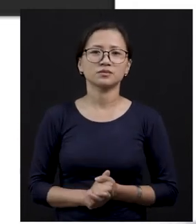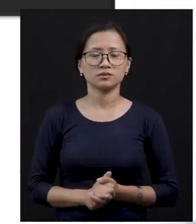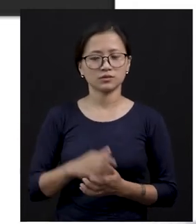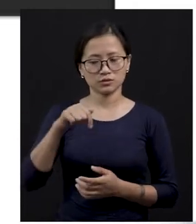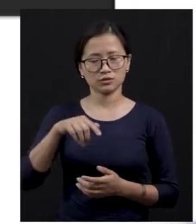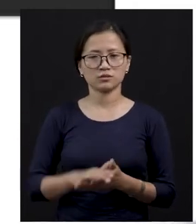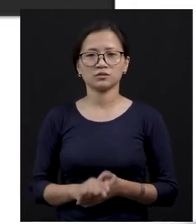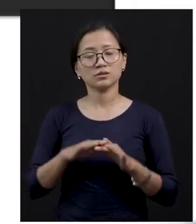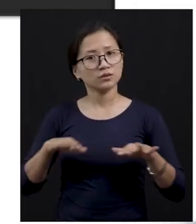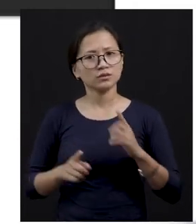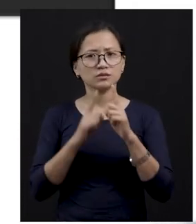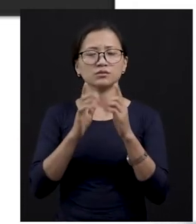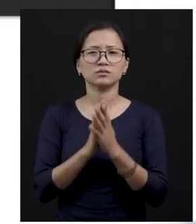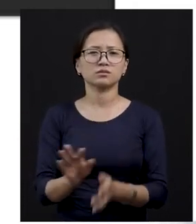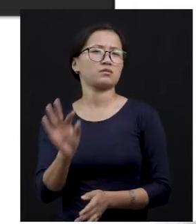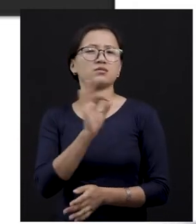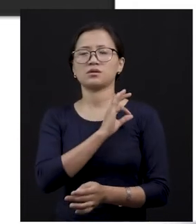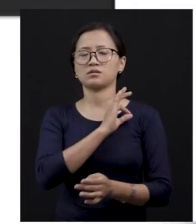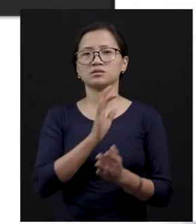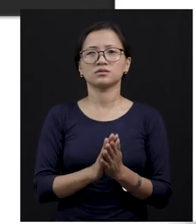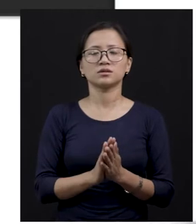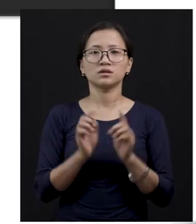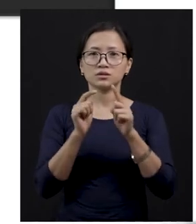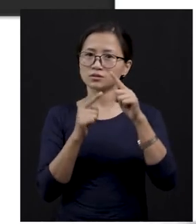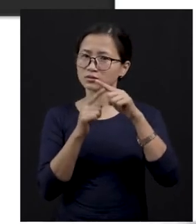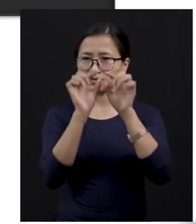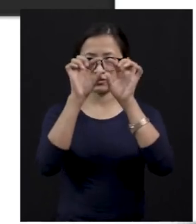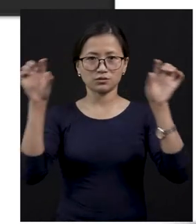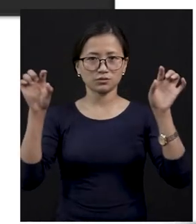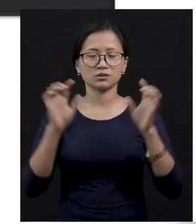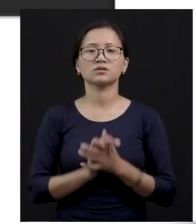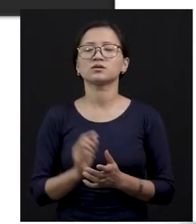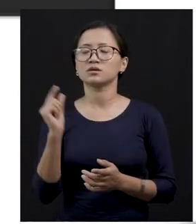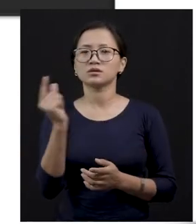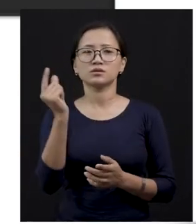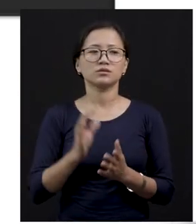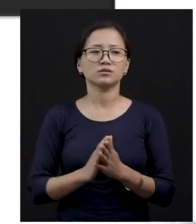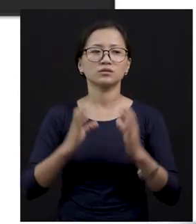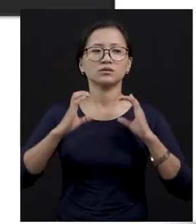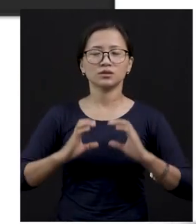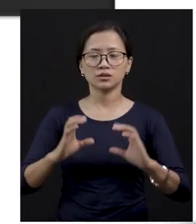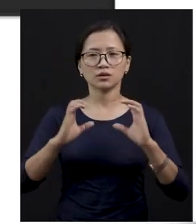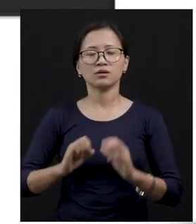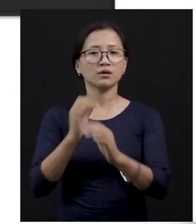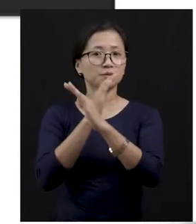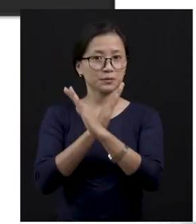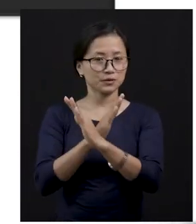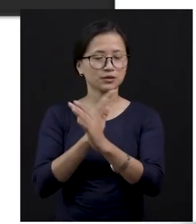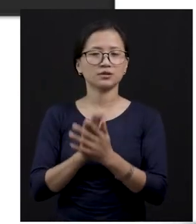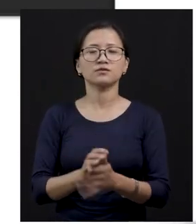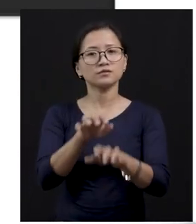we're going to talk about a very interesting topic that is uses care and protection